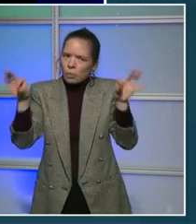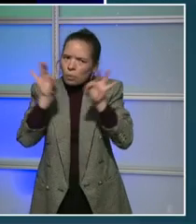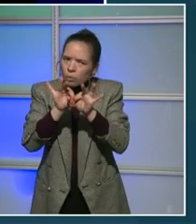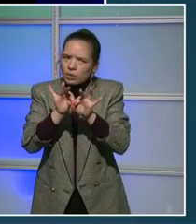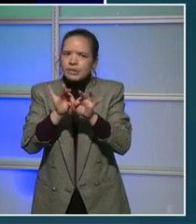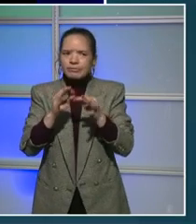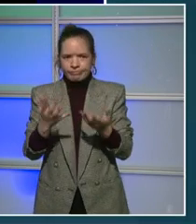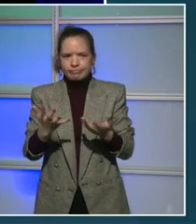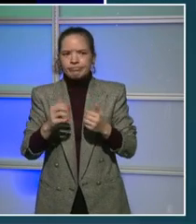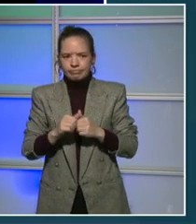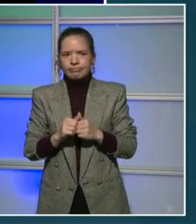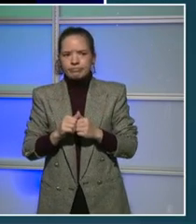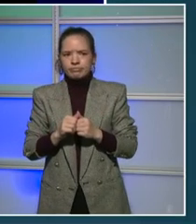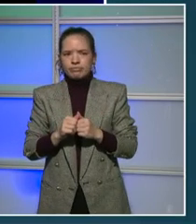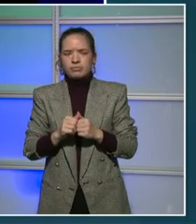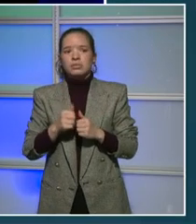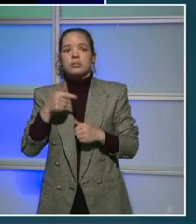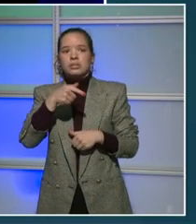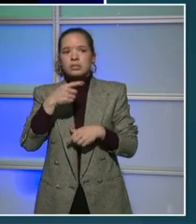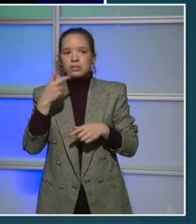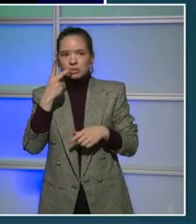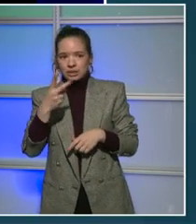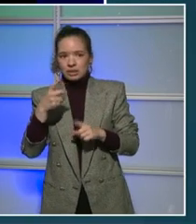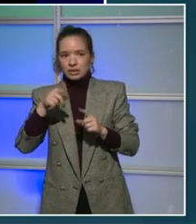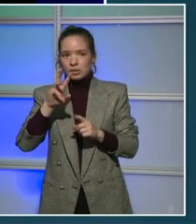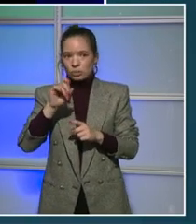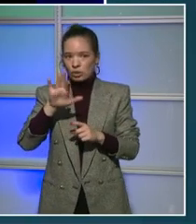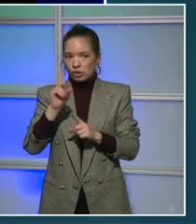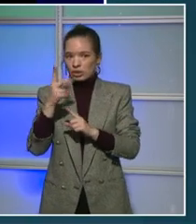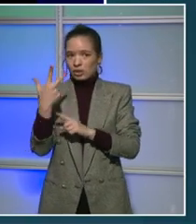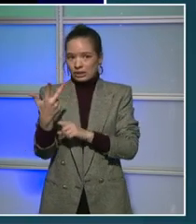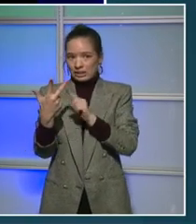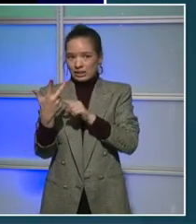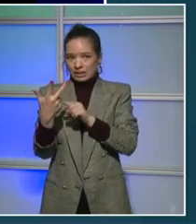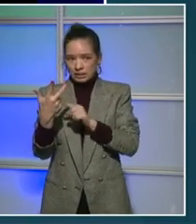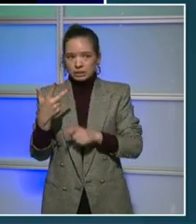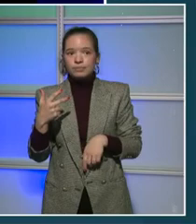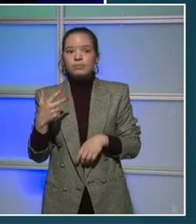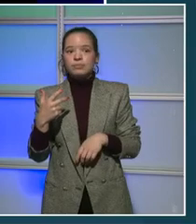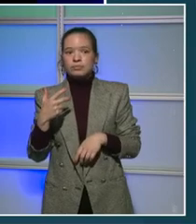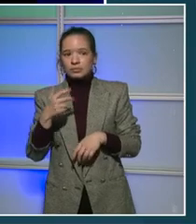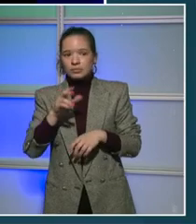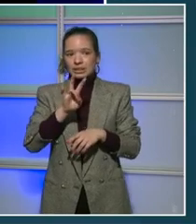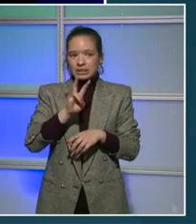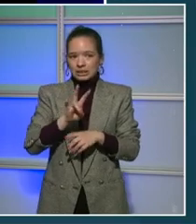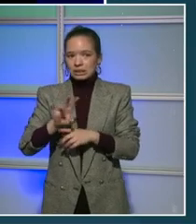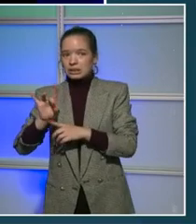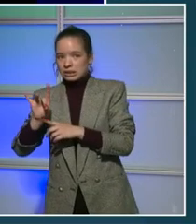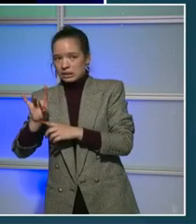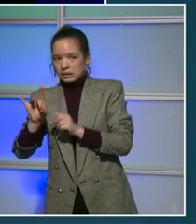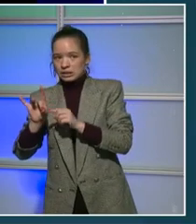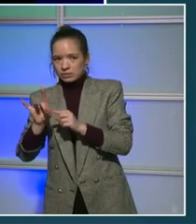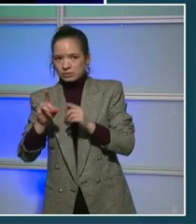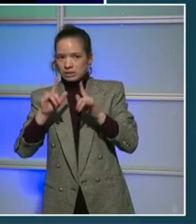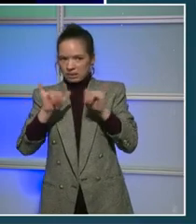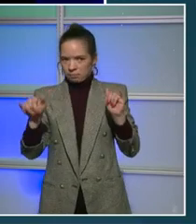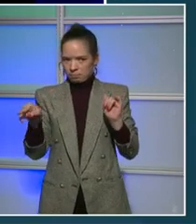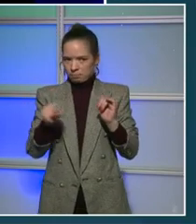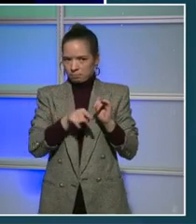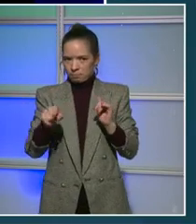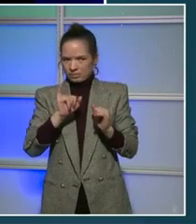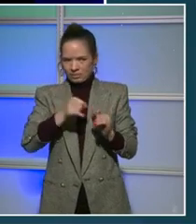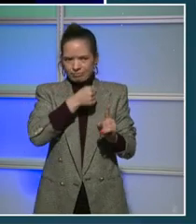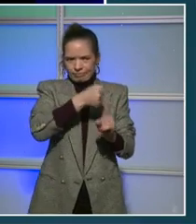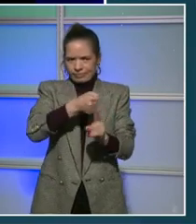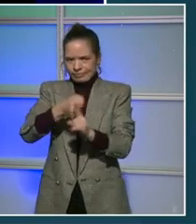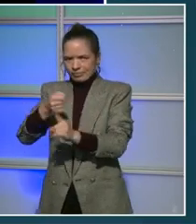3. So, a lot of our neighborhood corridors have been hit hard. But our downtown has also been hit hard. So, I